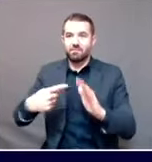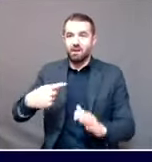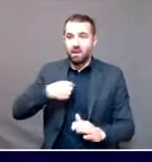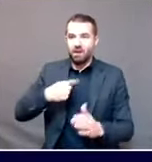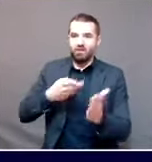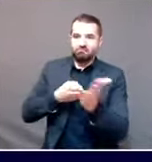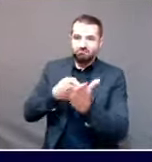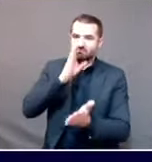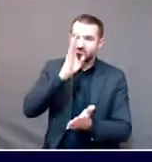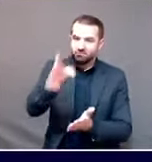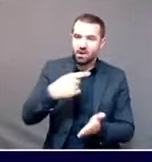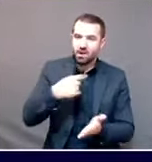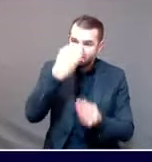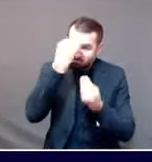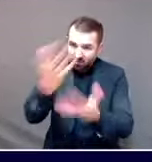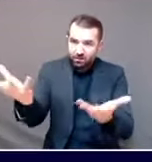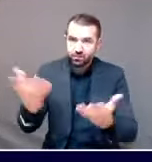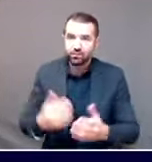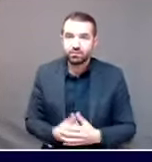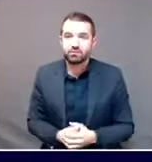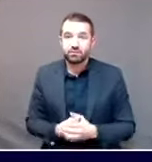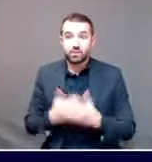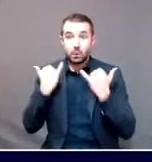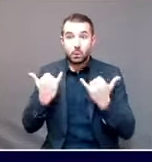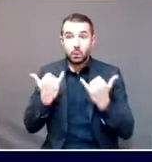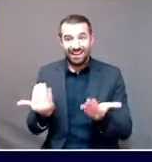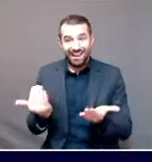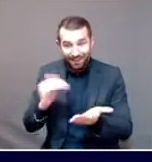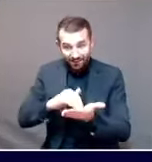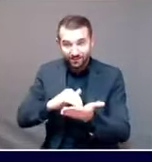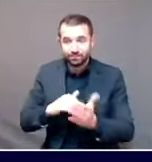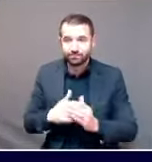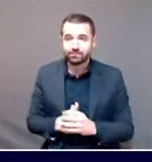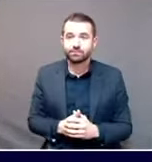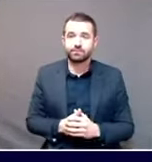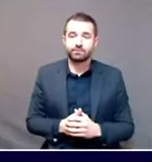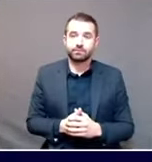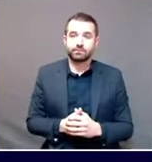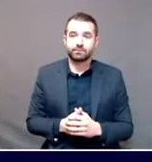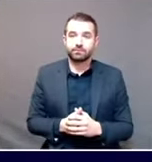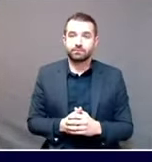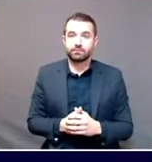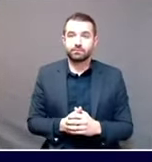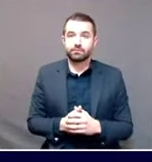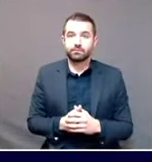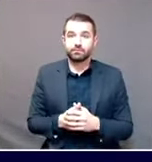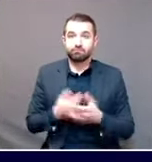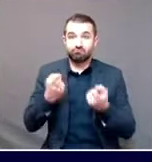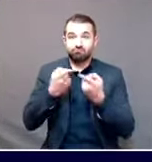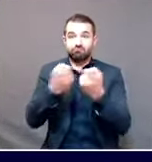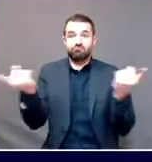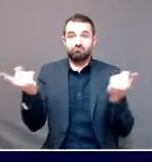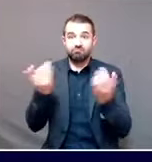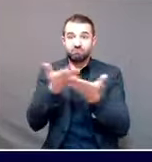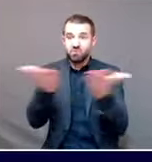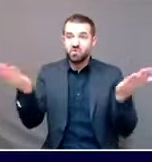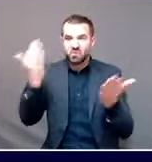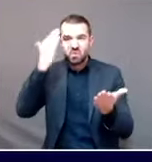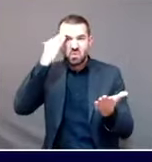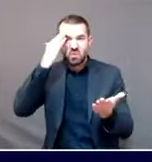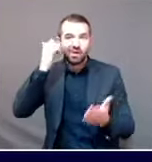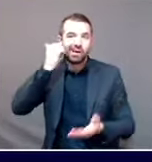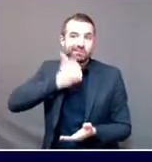As everyone is aware, the number of new positive cases in Maine has continued to increase